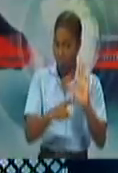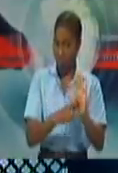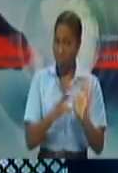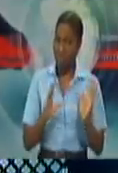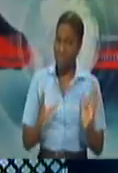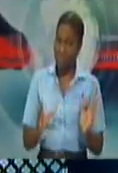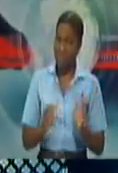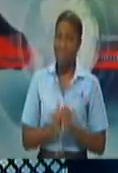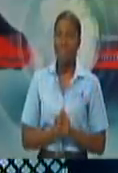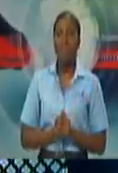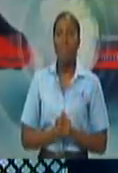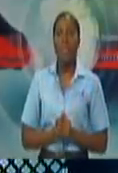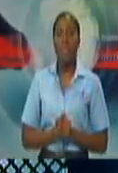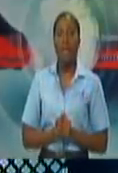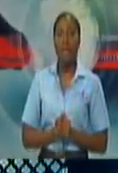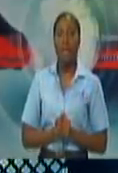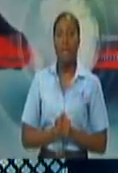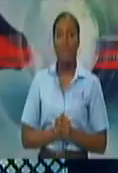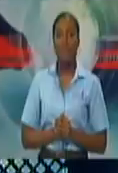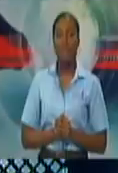With regards to your hidden case